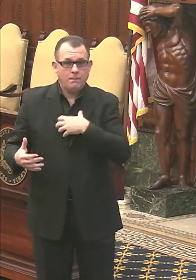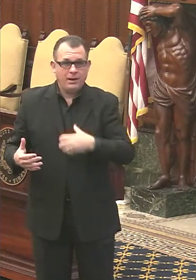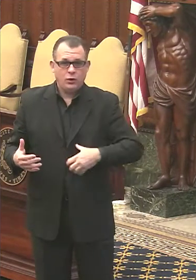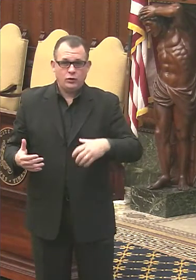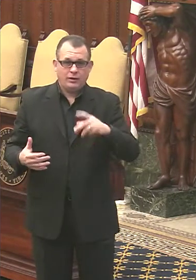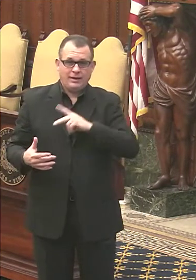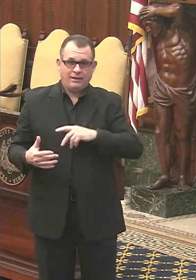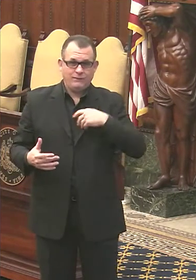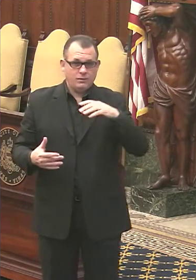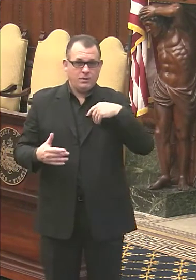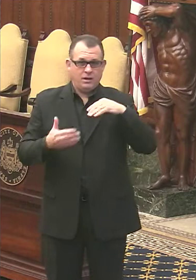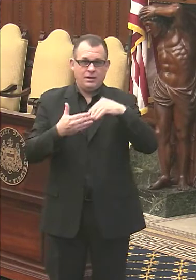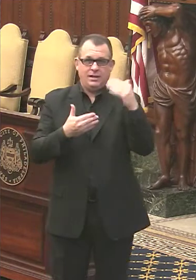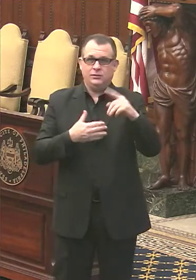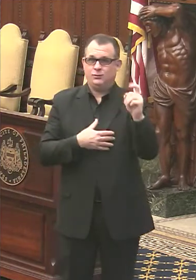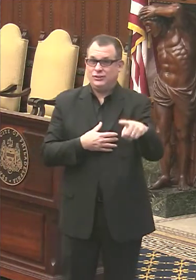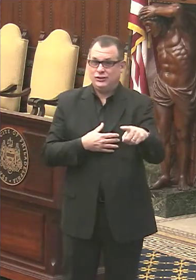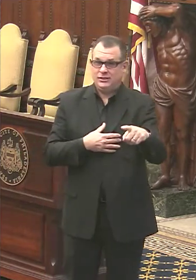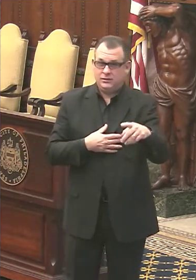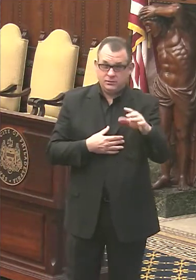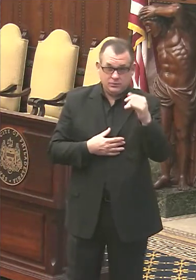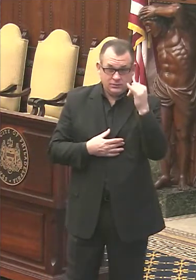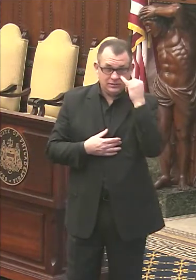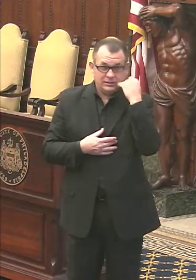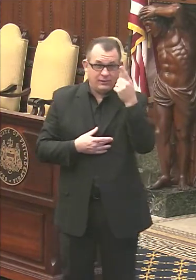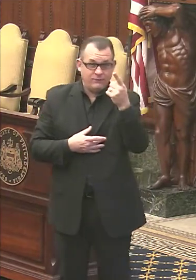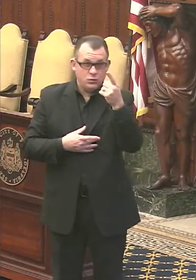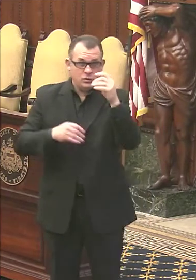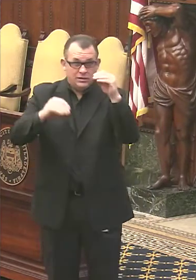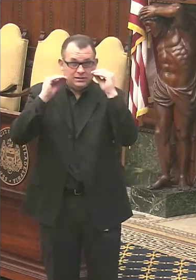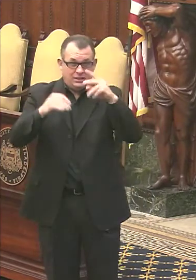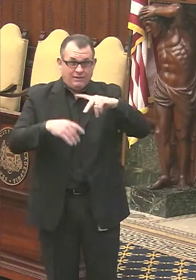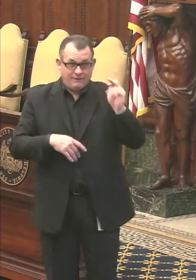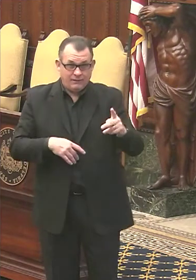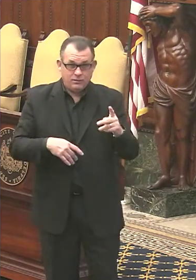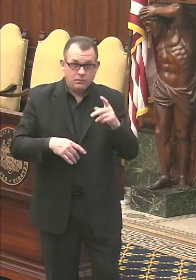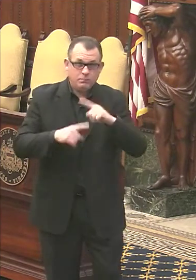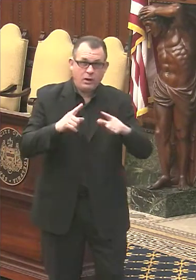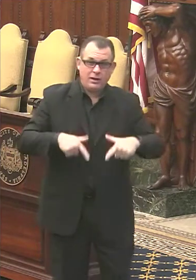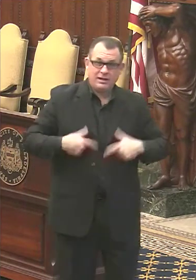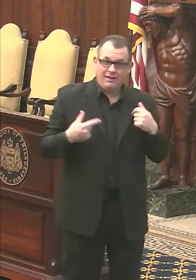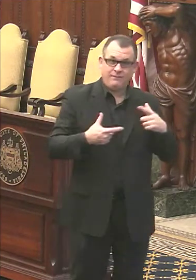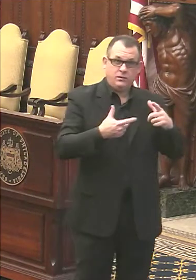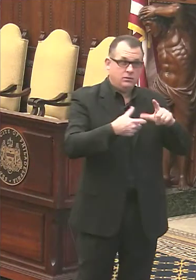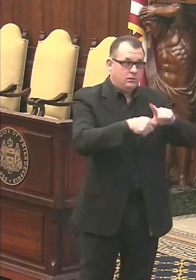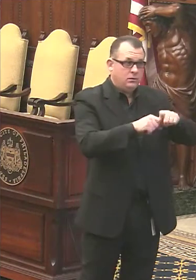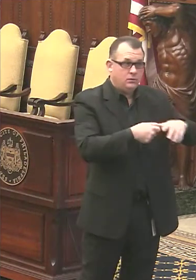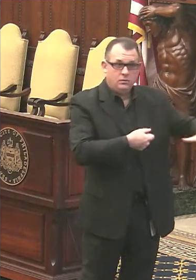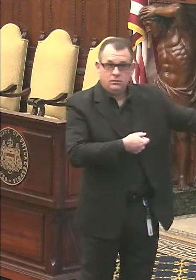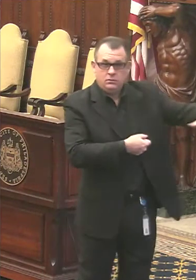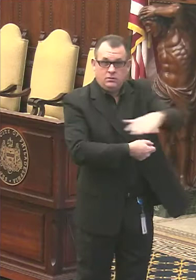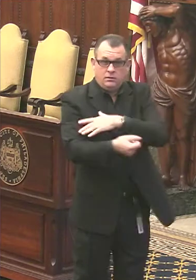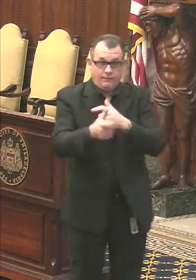next question. So if you teach in Philadelphia, but live in the suburbs, do you follow Philadelphia's guidelines? How does that work?